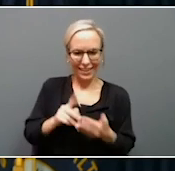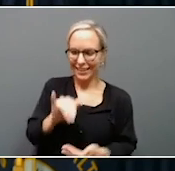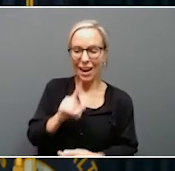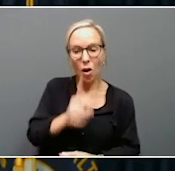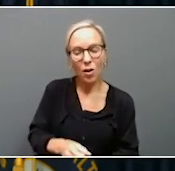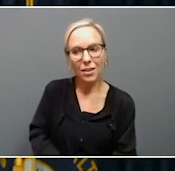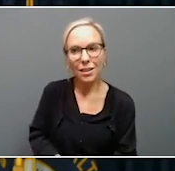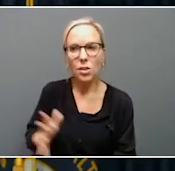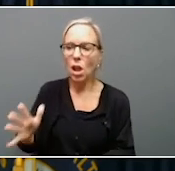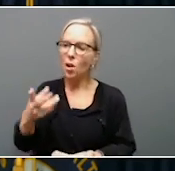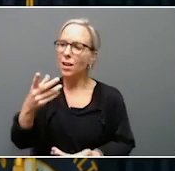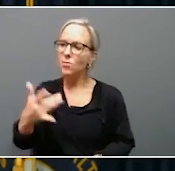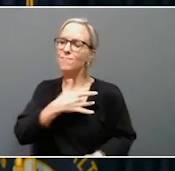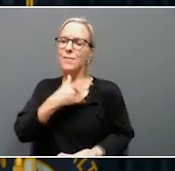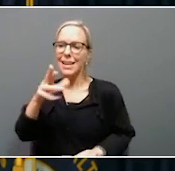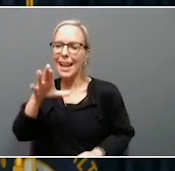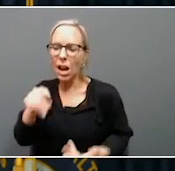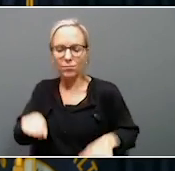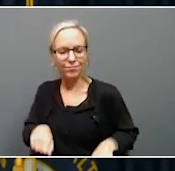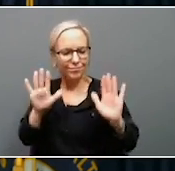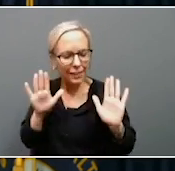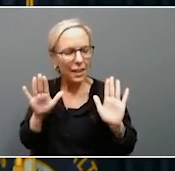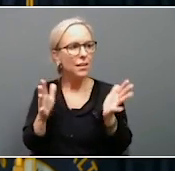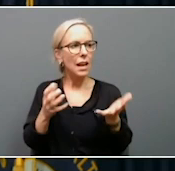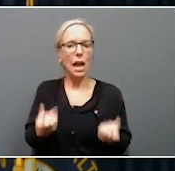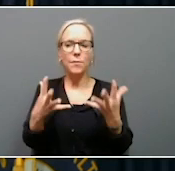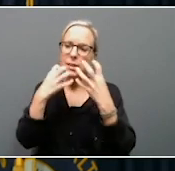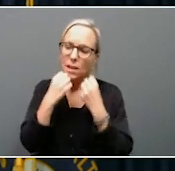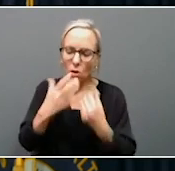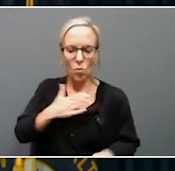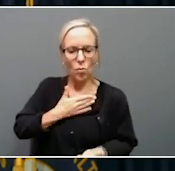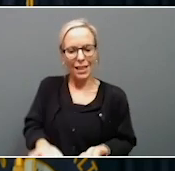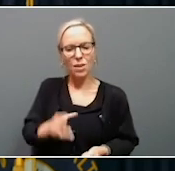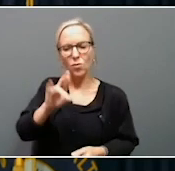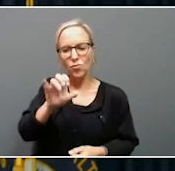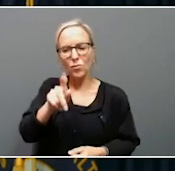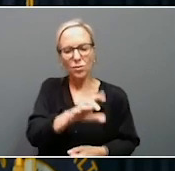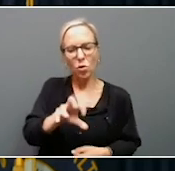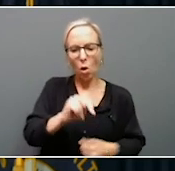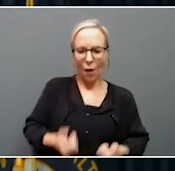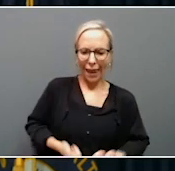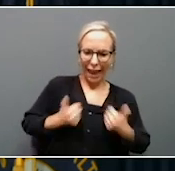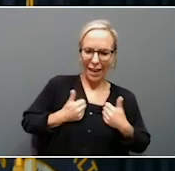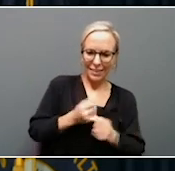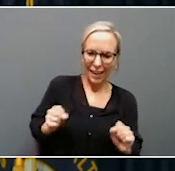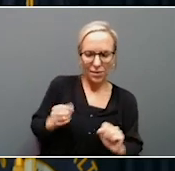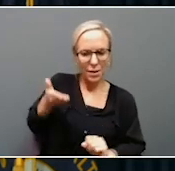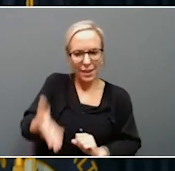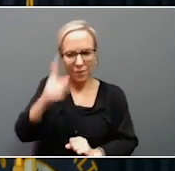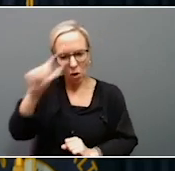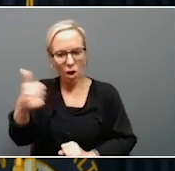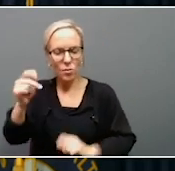heroic, how selfless, how much they care, how willing to risk their own health and safety to be there for others. And